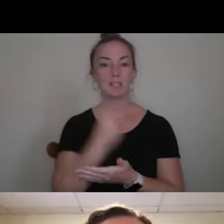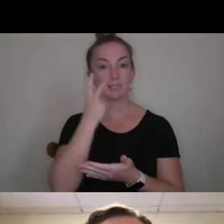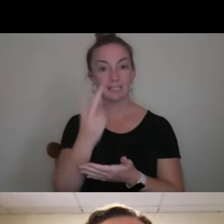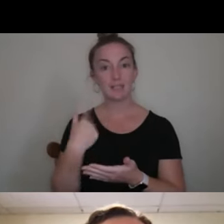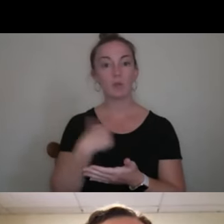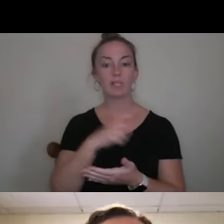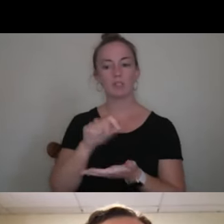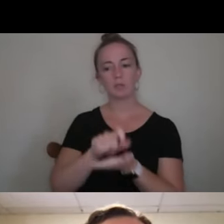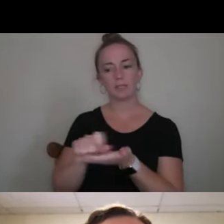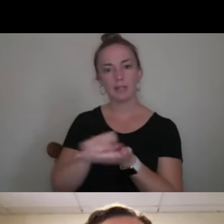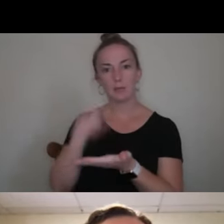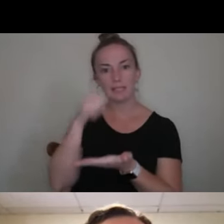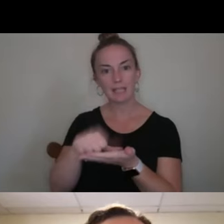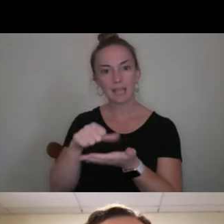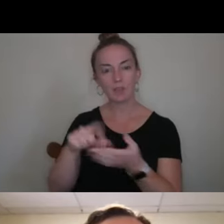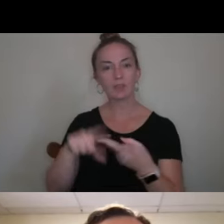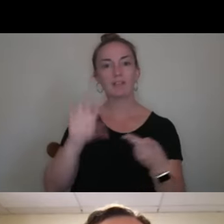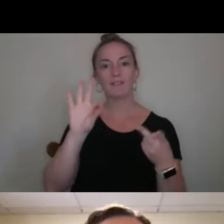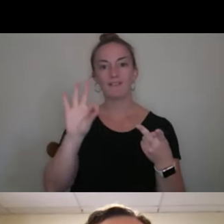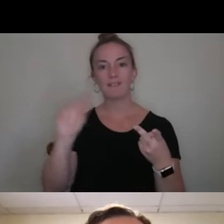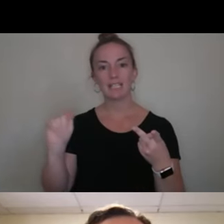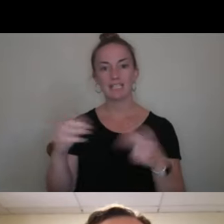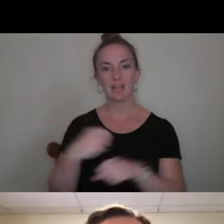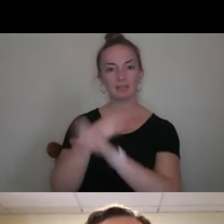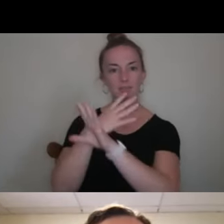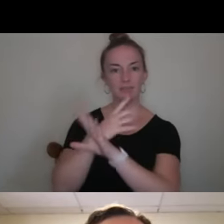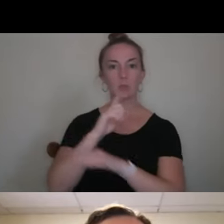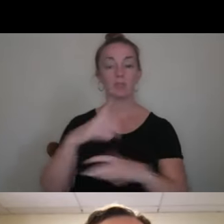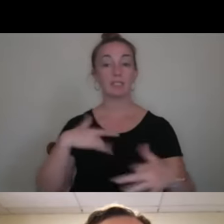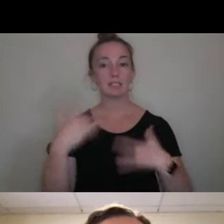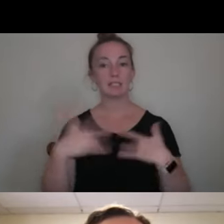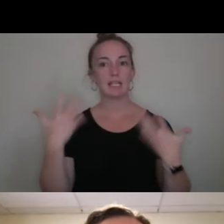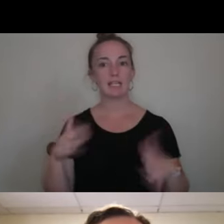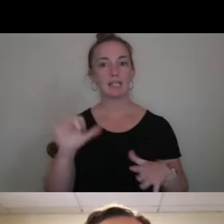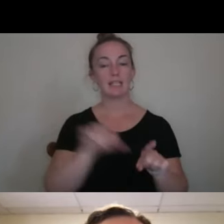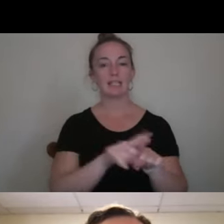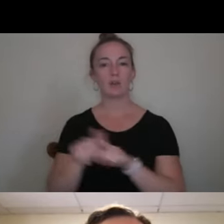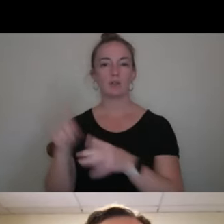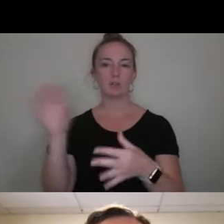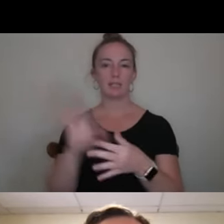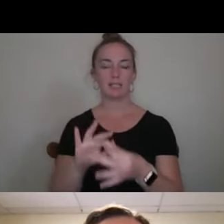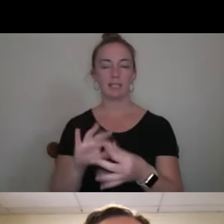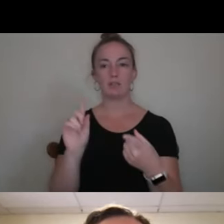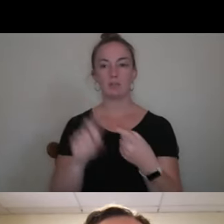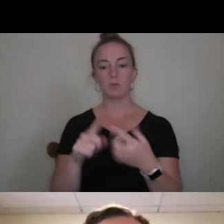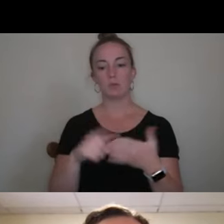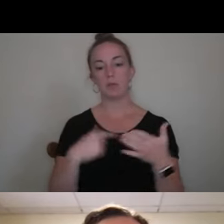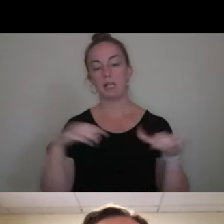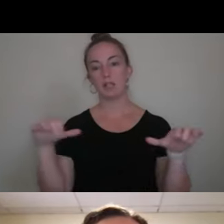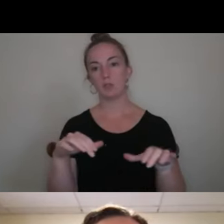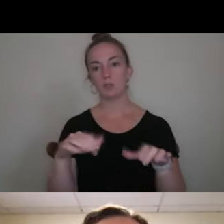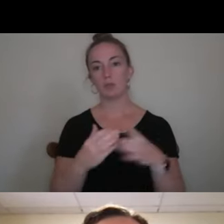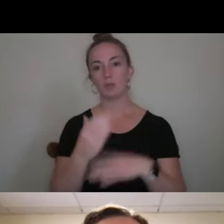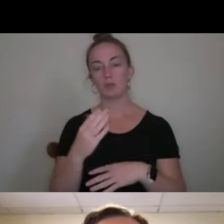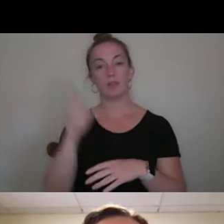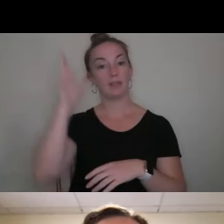writing and we do FaceTimes and so it's really exciting. And then that is also connected to what I do through the equestrian